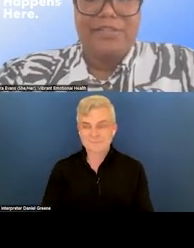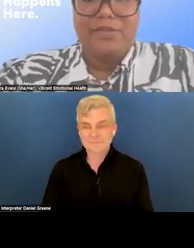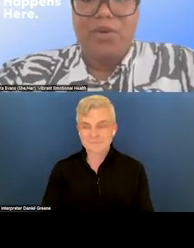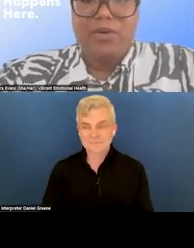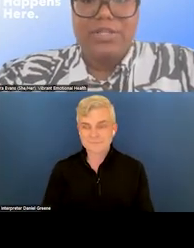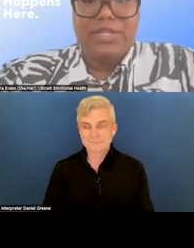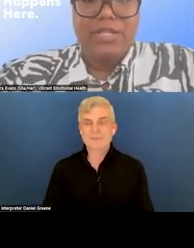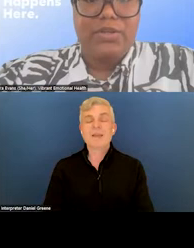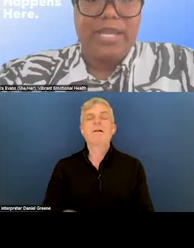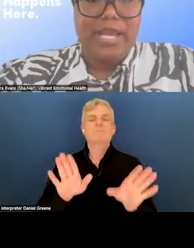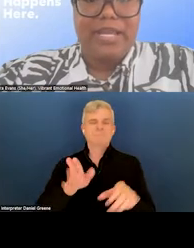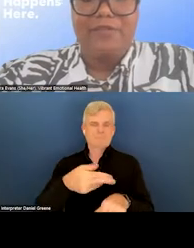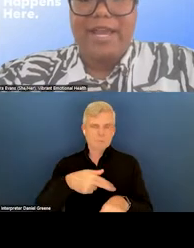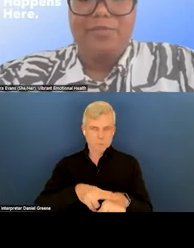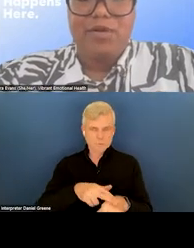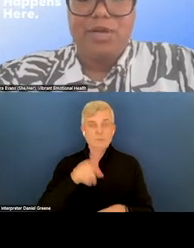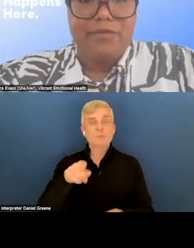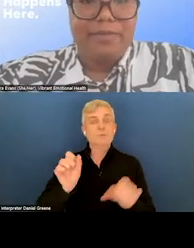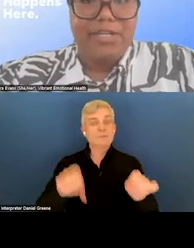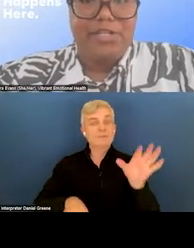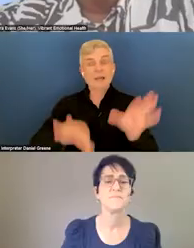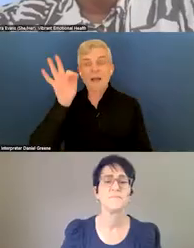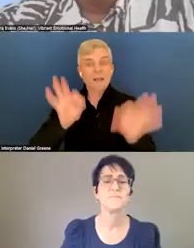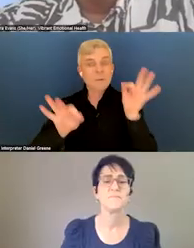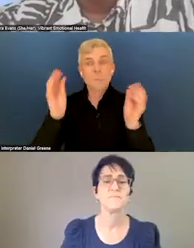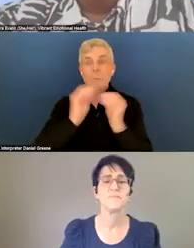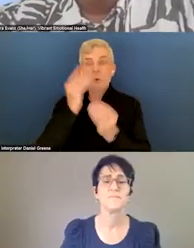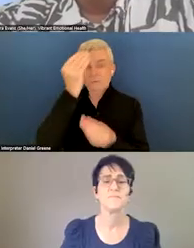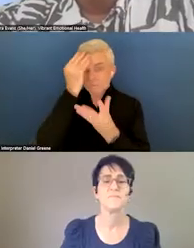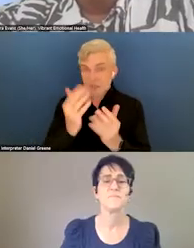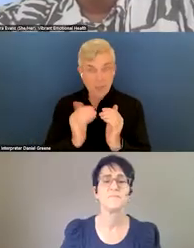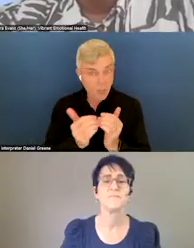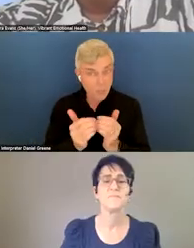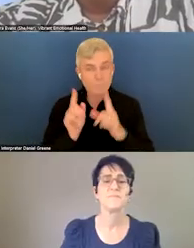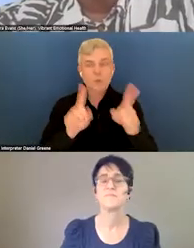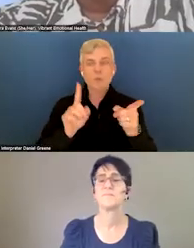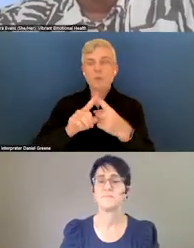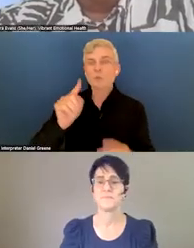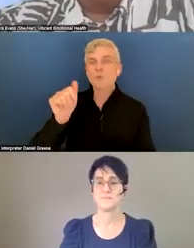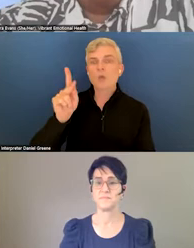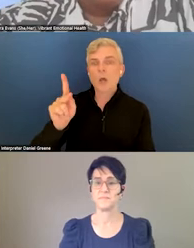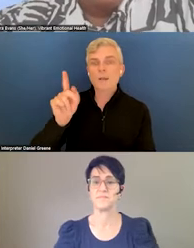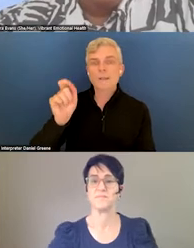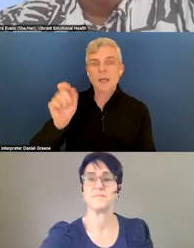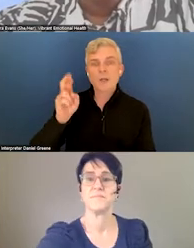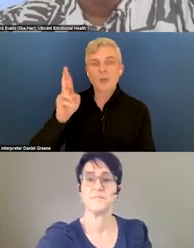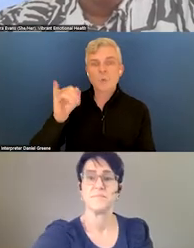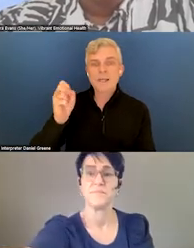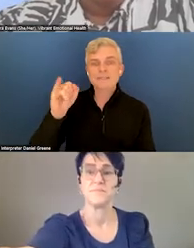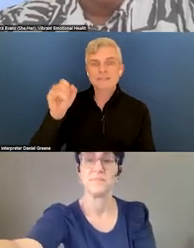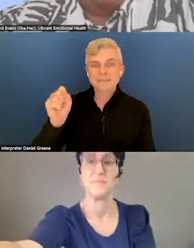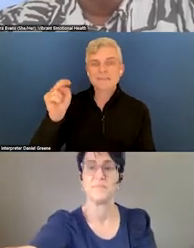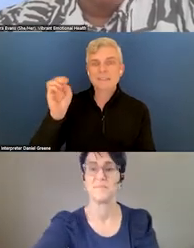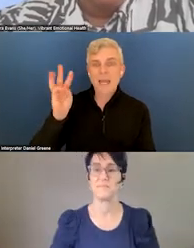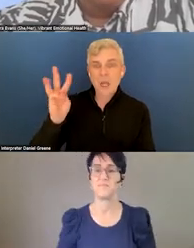And of course, you can find more information by going to talk.crisisnow.com, including